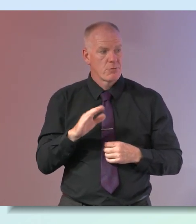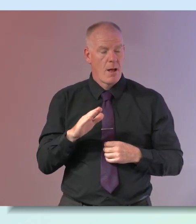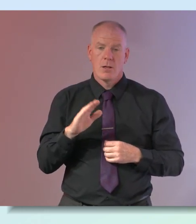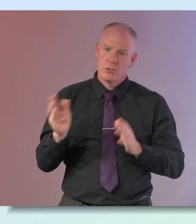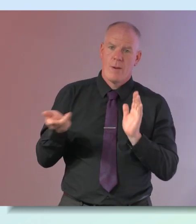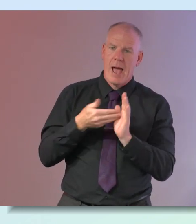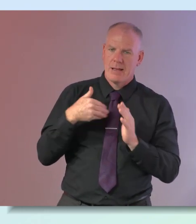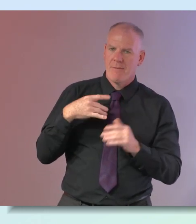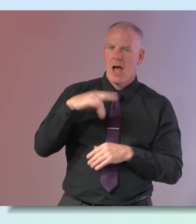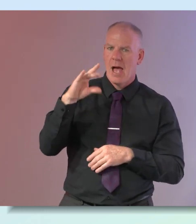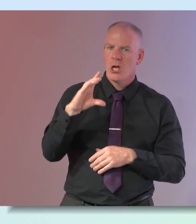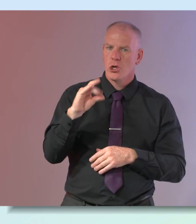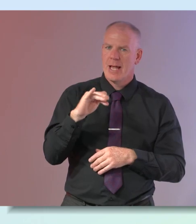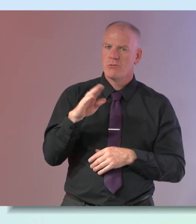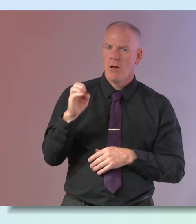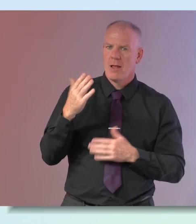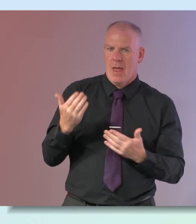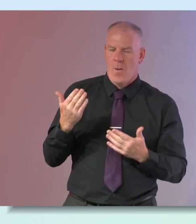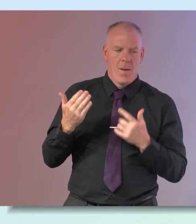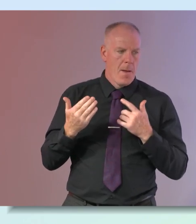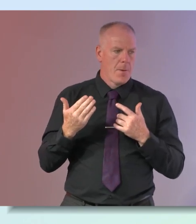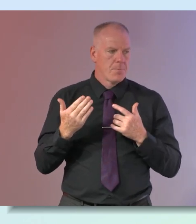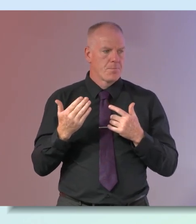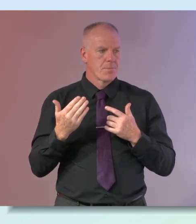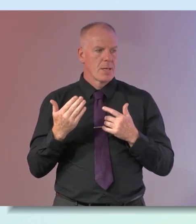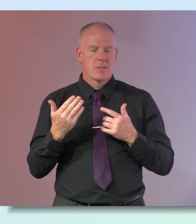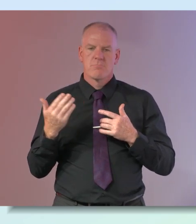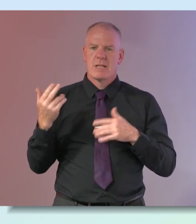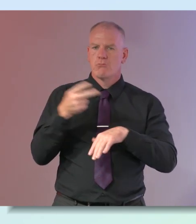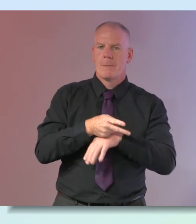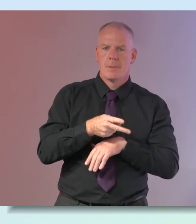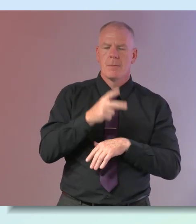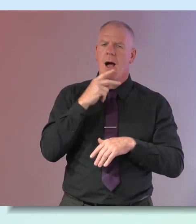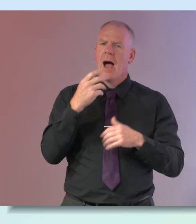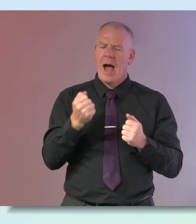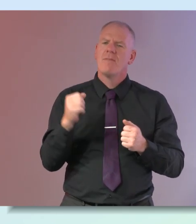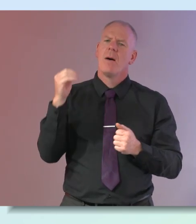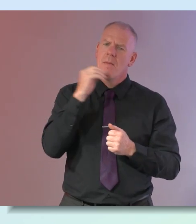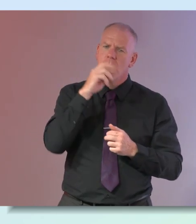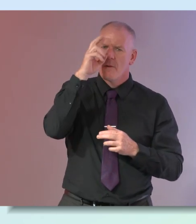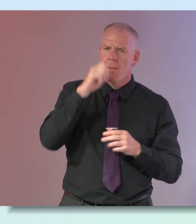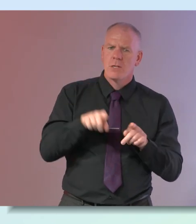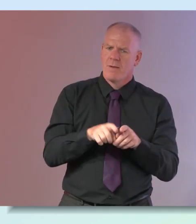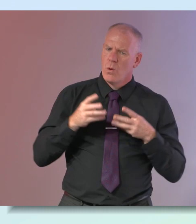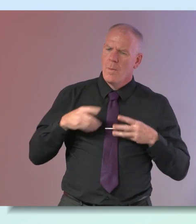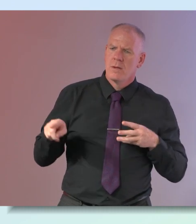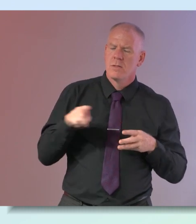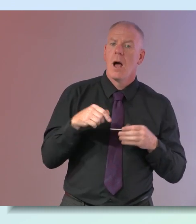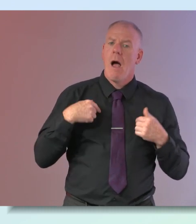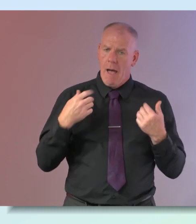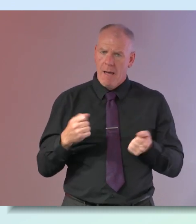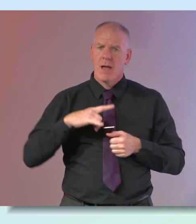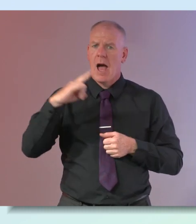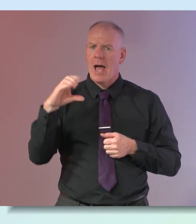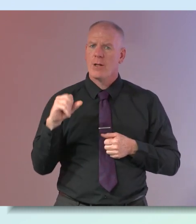to throw that in yes and i had it and just sorry for crossing in but just it's a kind of an important one i think for women because i had high